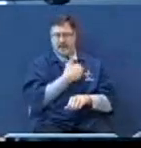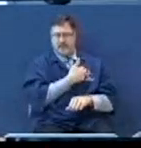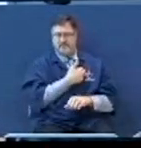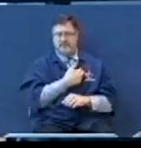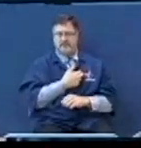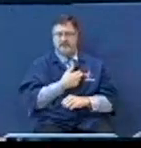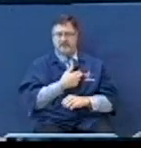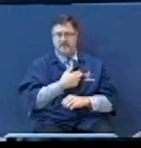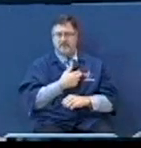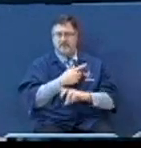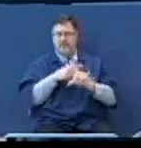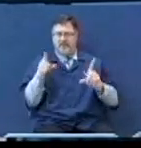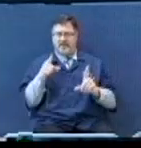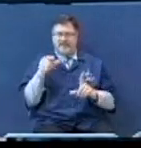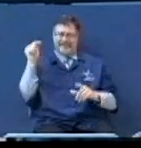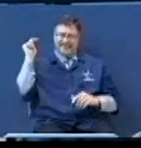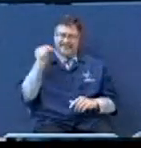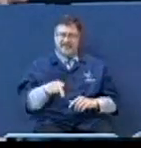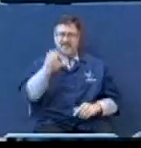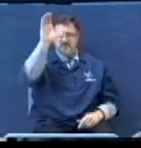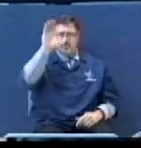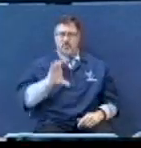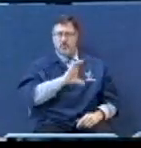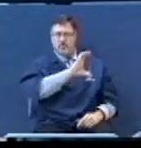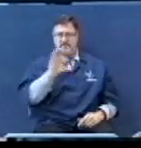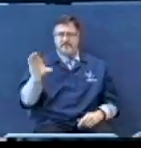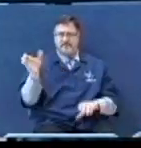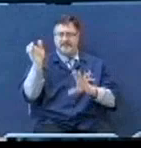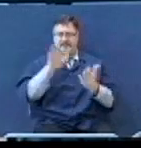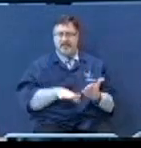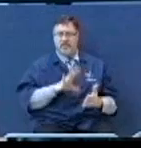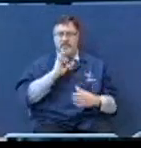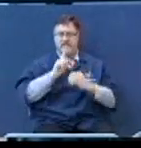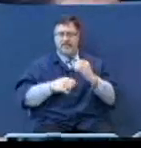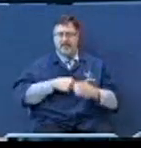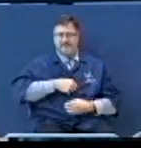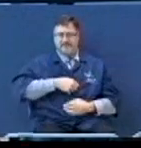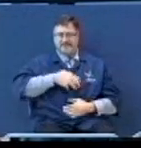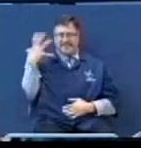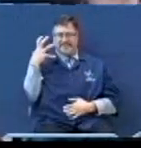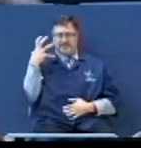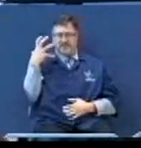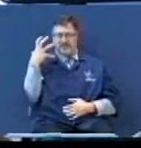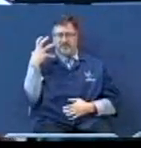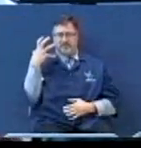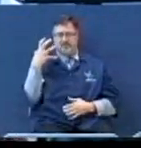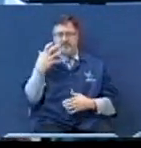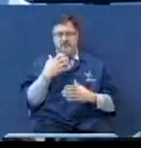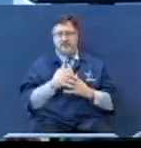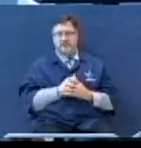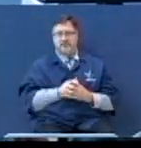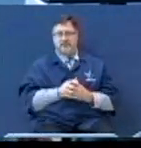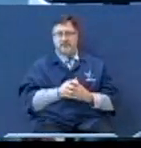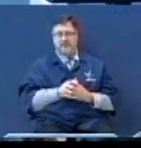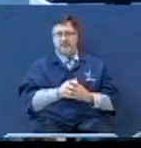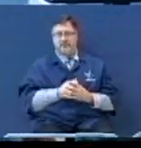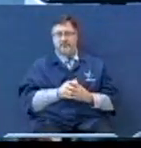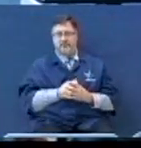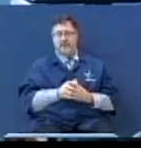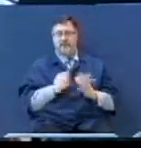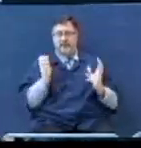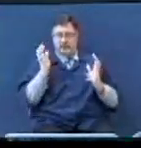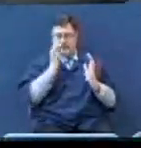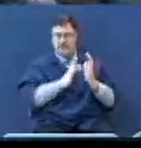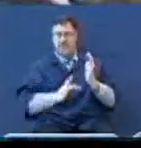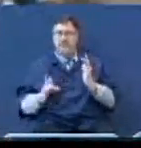scene was about anger and disrepute. And who'd he do it for? He did it